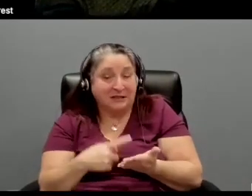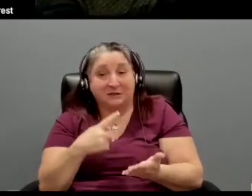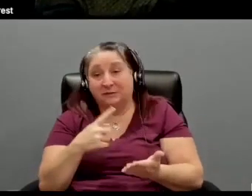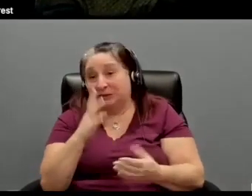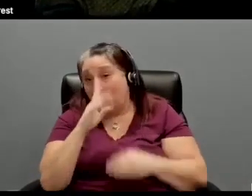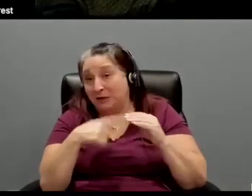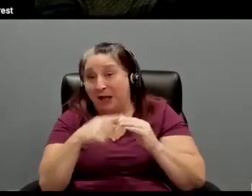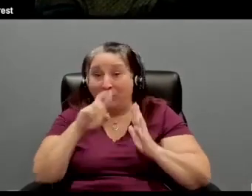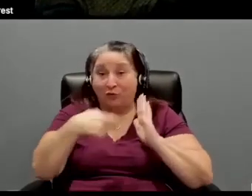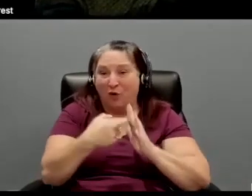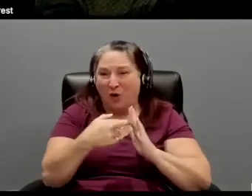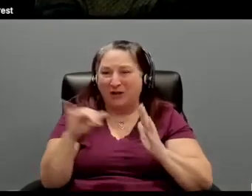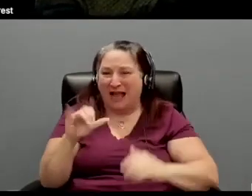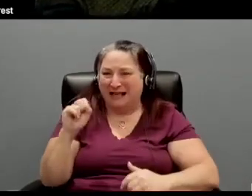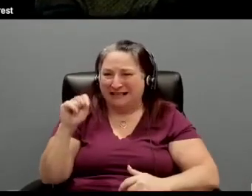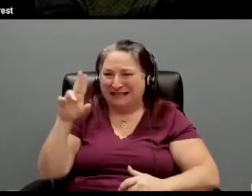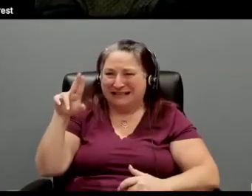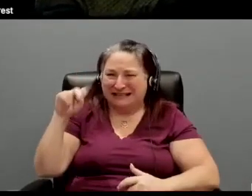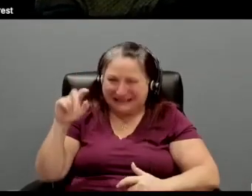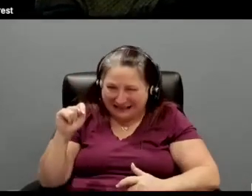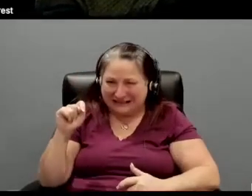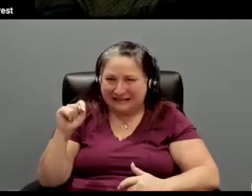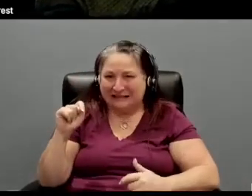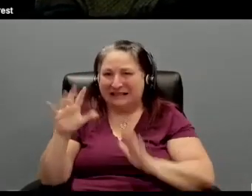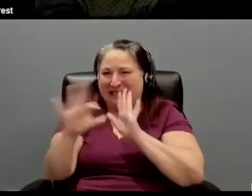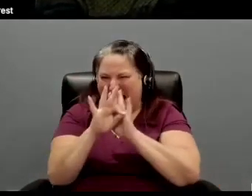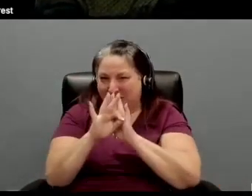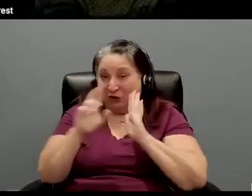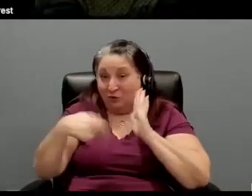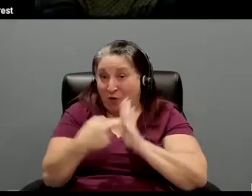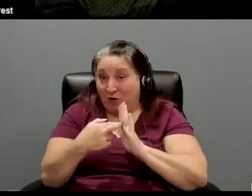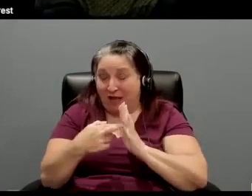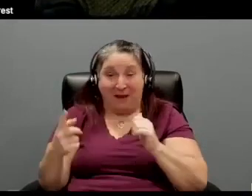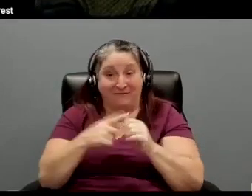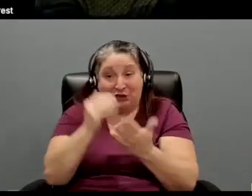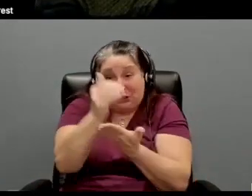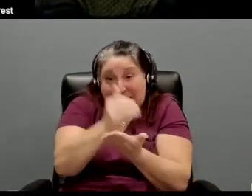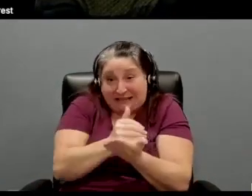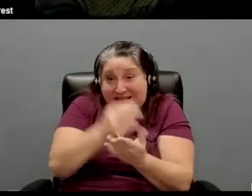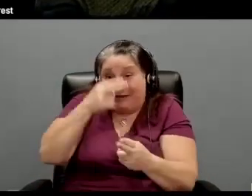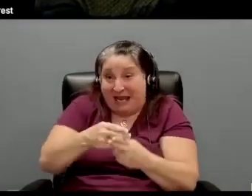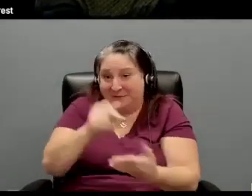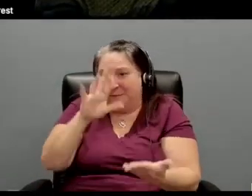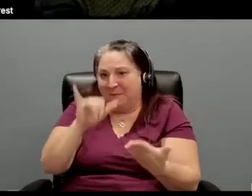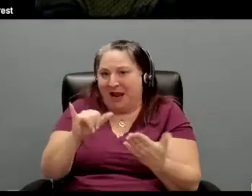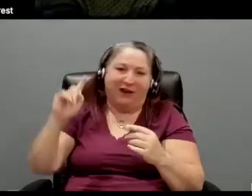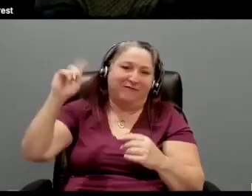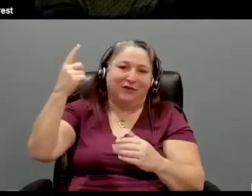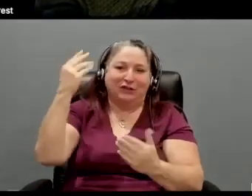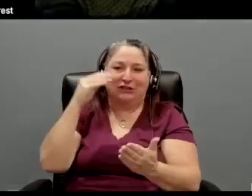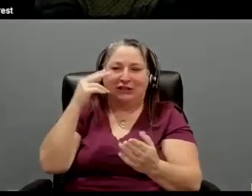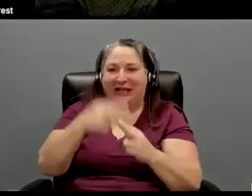as like a stunt casting role. And on my very, very first list of names, Barry was the first name I wrote down.